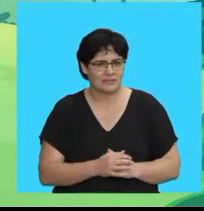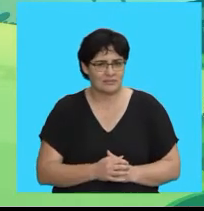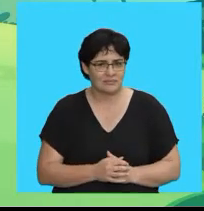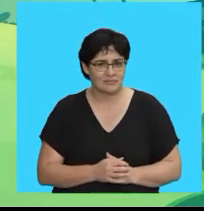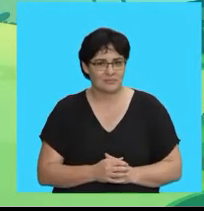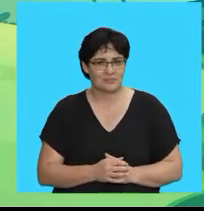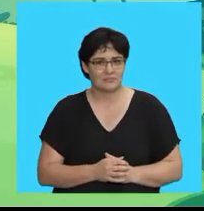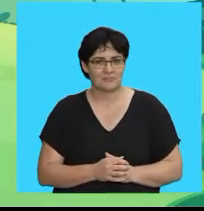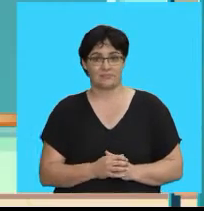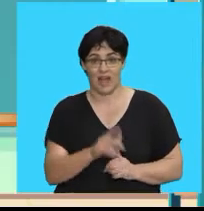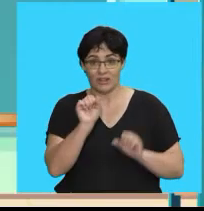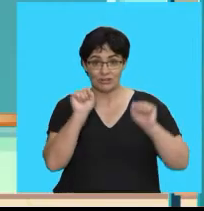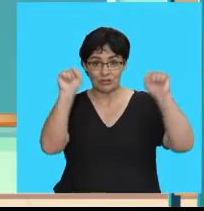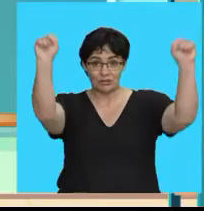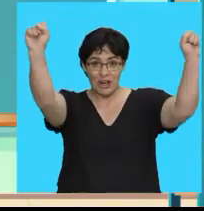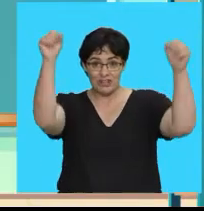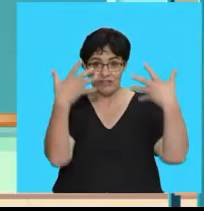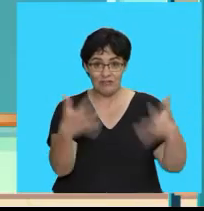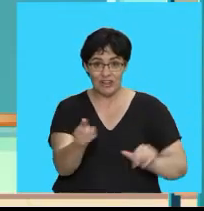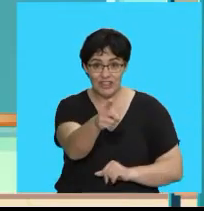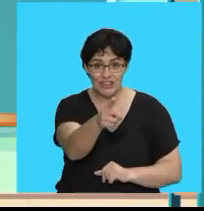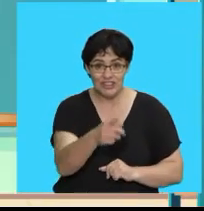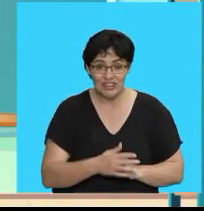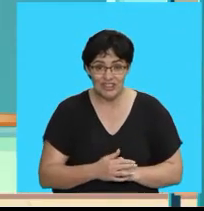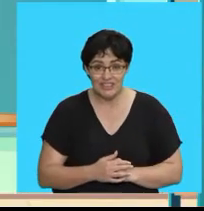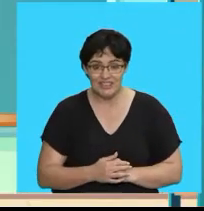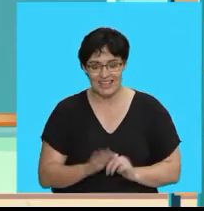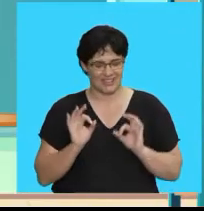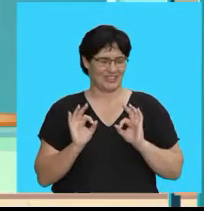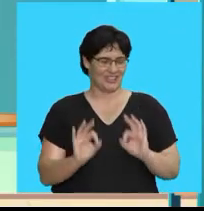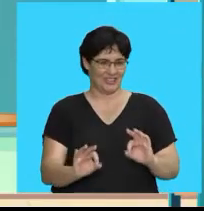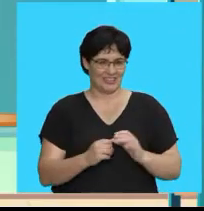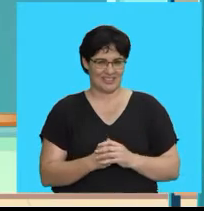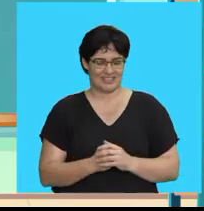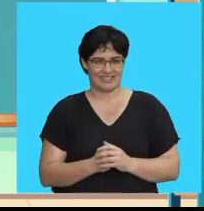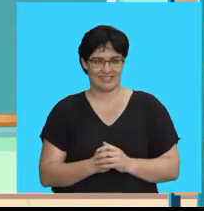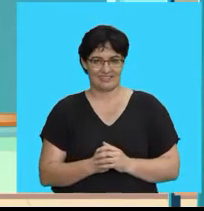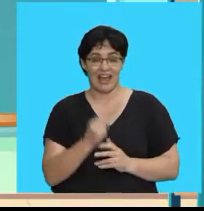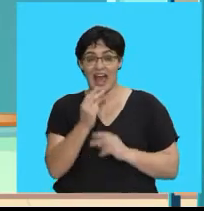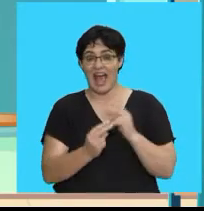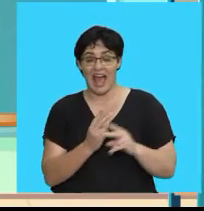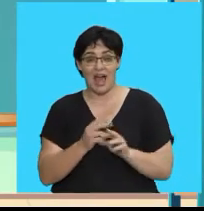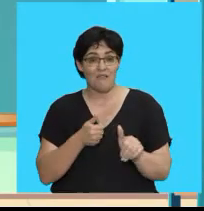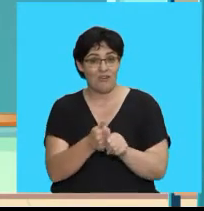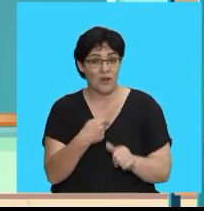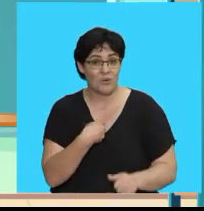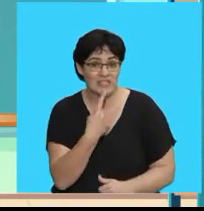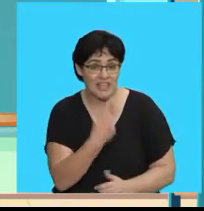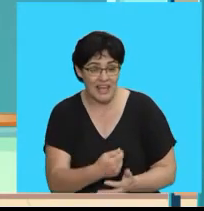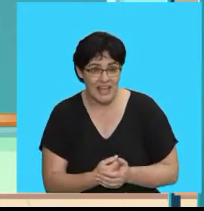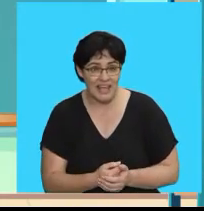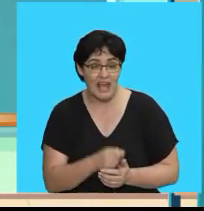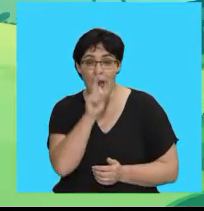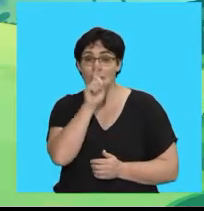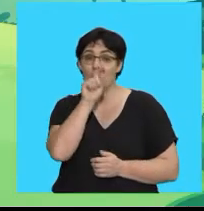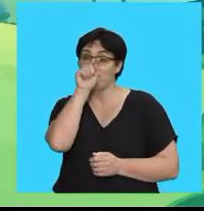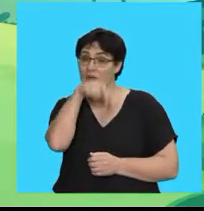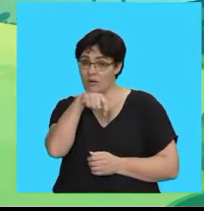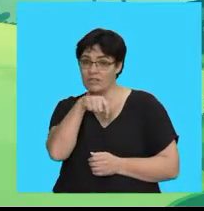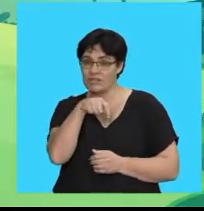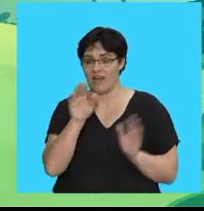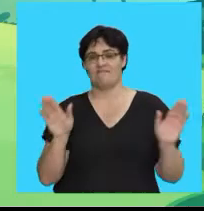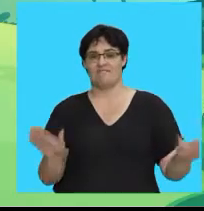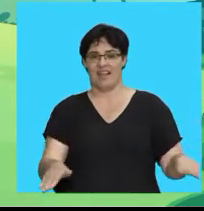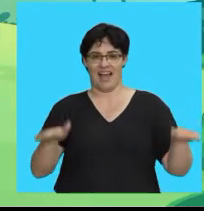Parrot, did you stretch your arms out? Good Repeat after me A